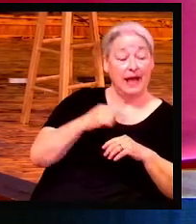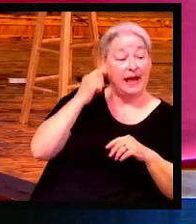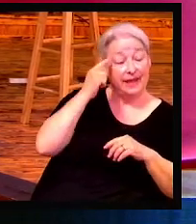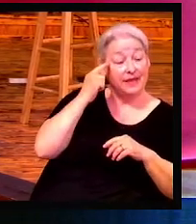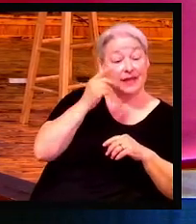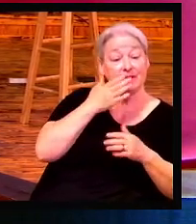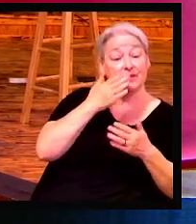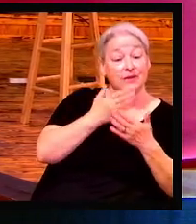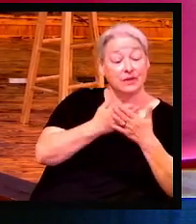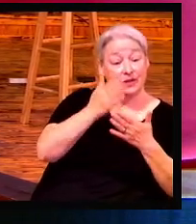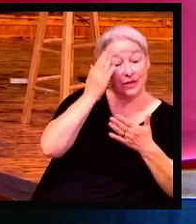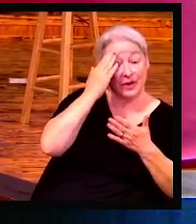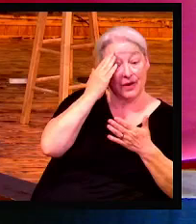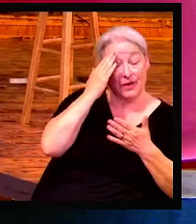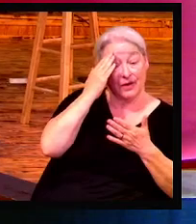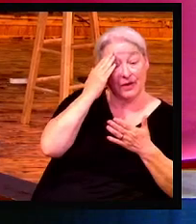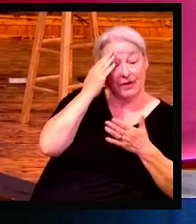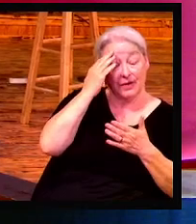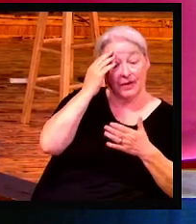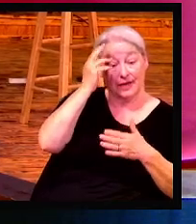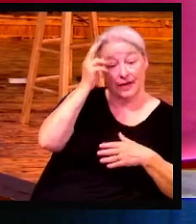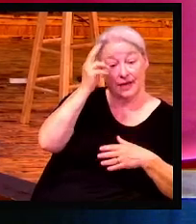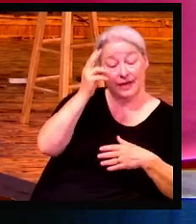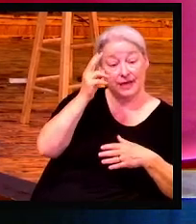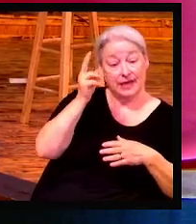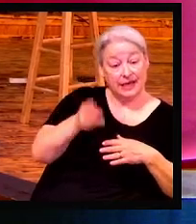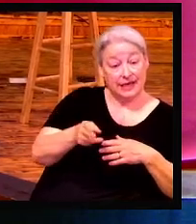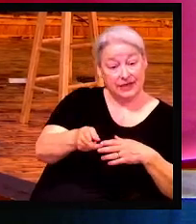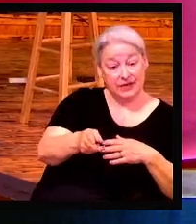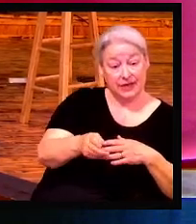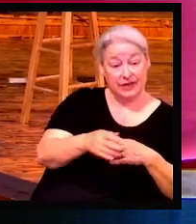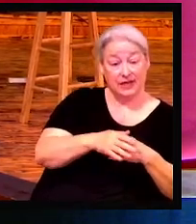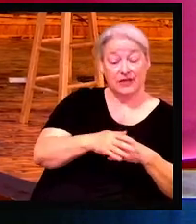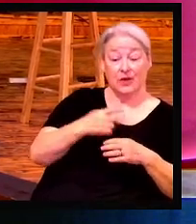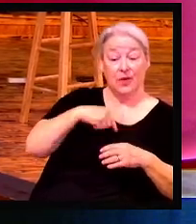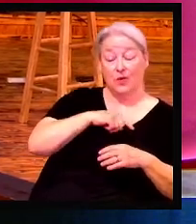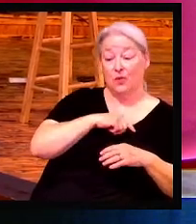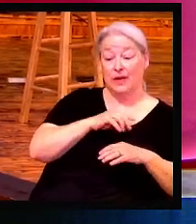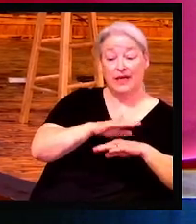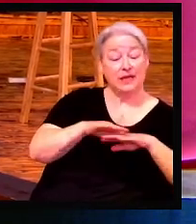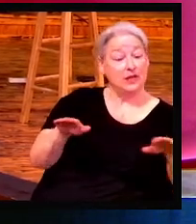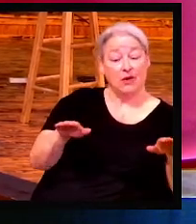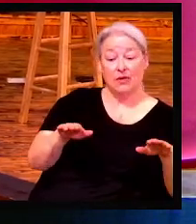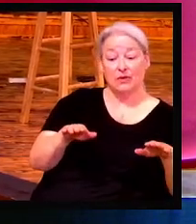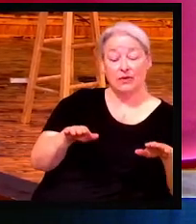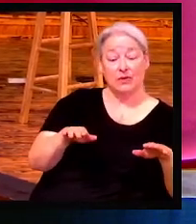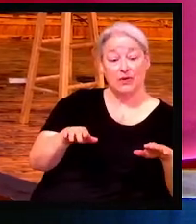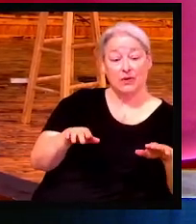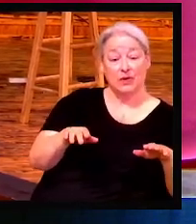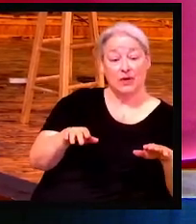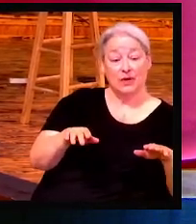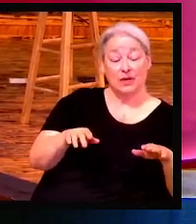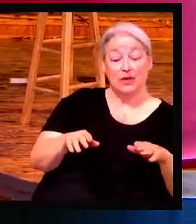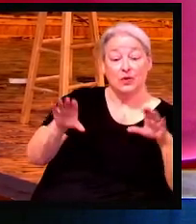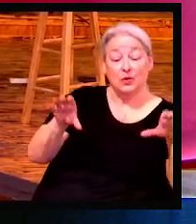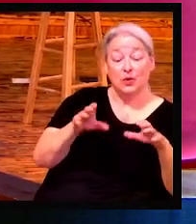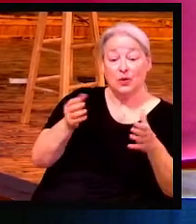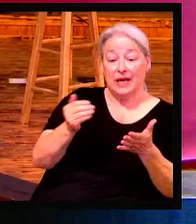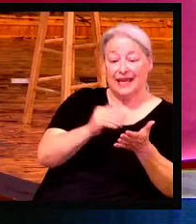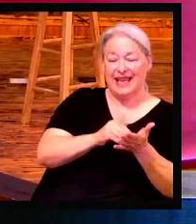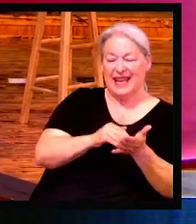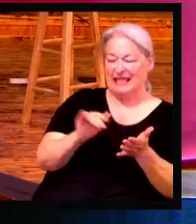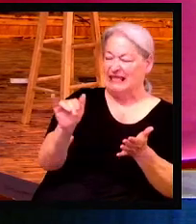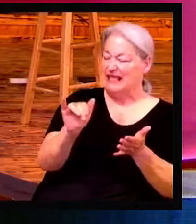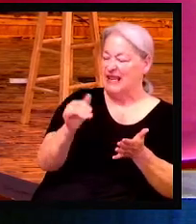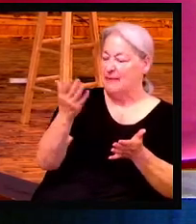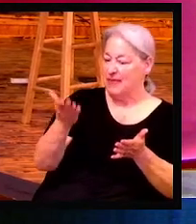mainly so we don't repeat the silly mistakes we've made in the past and think that we're something smart